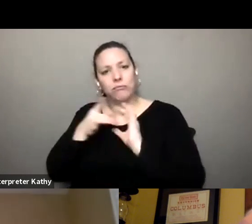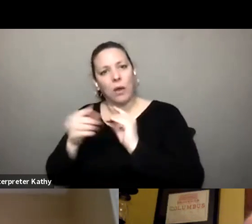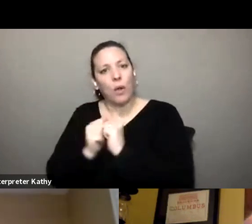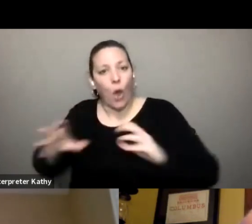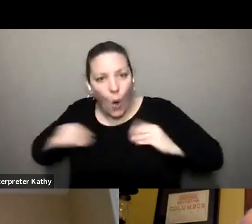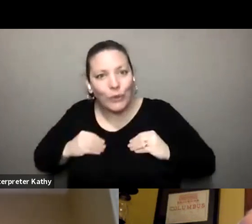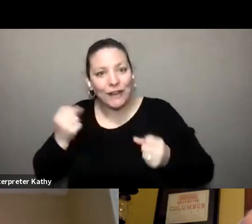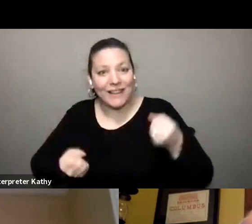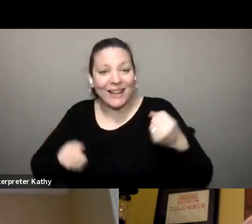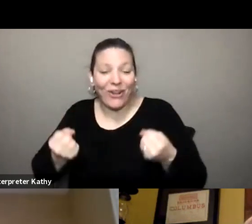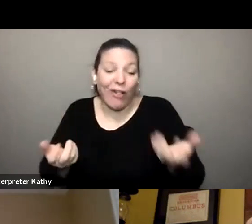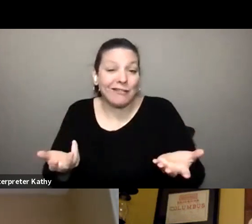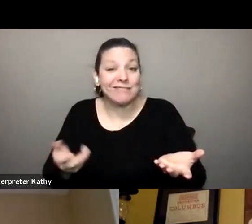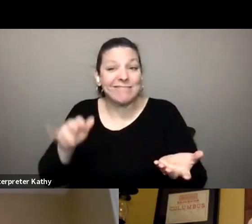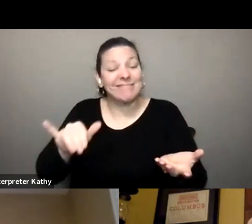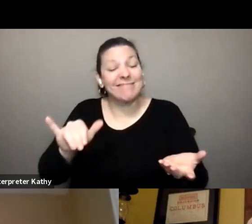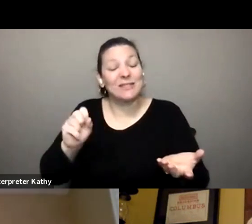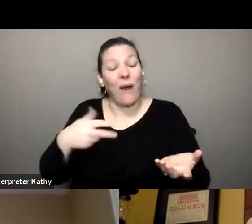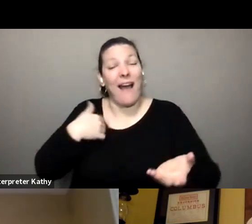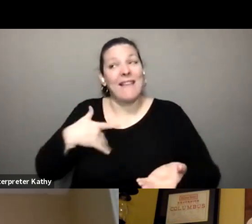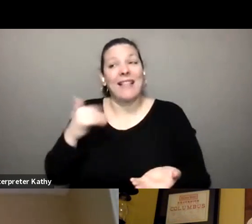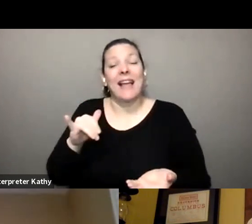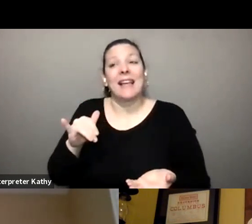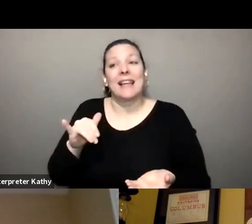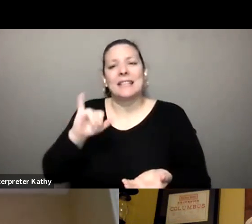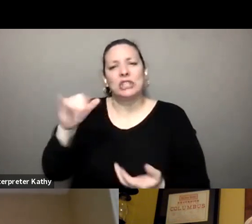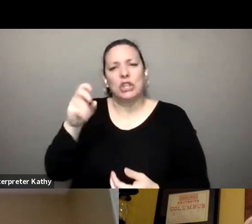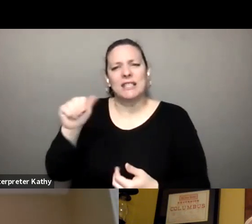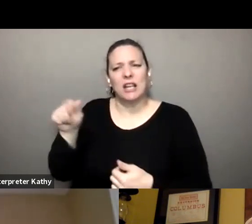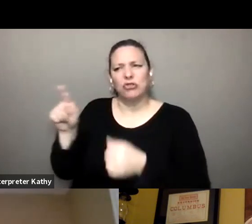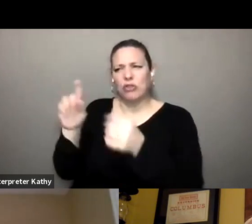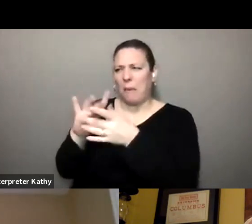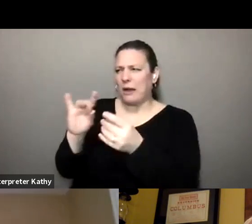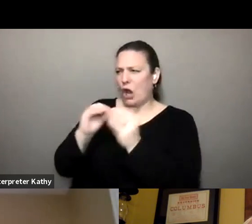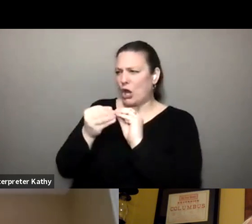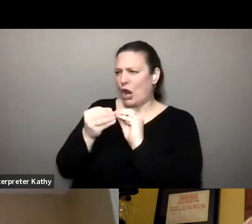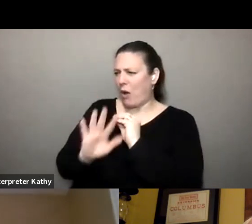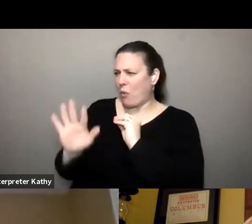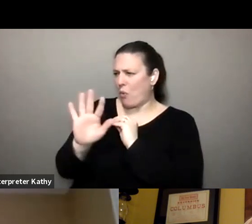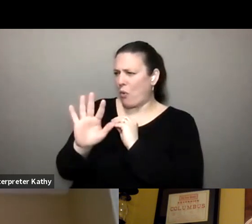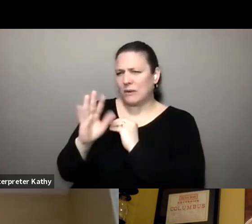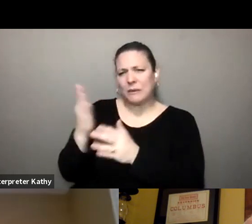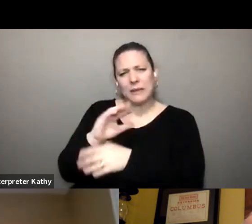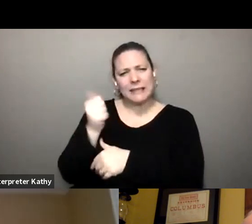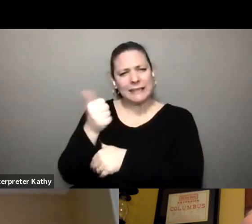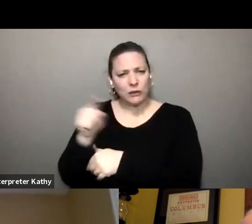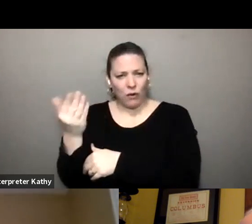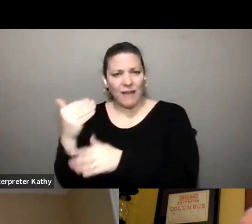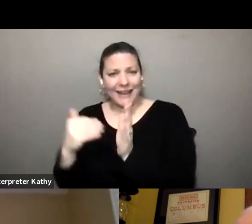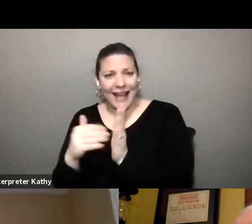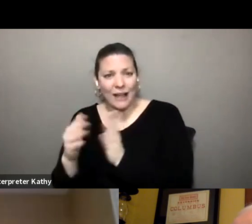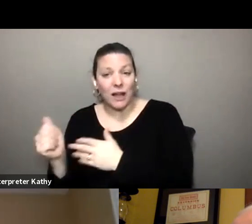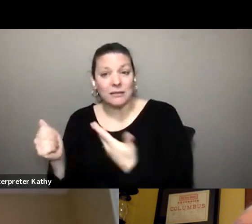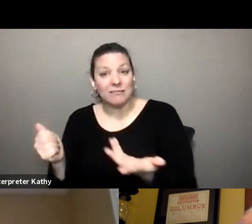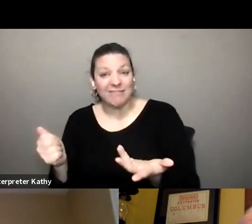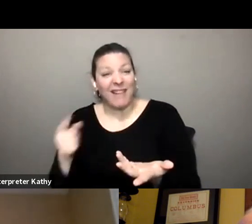so this you know i mean so i i think i think jessica quoted a figure of around somewhere between 10 and 15 thousand so i think